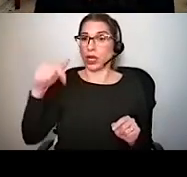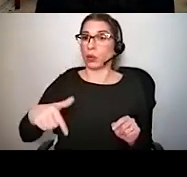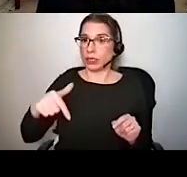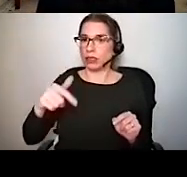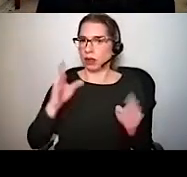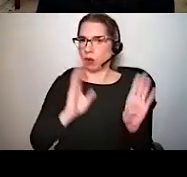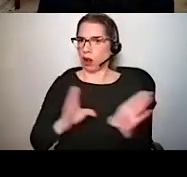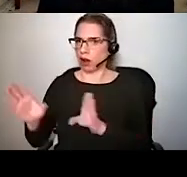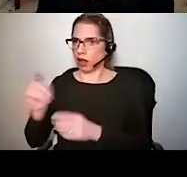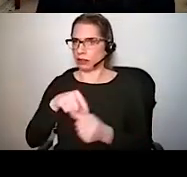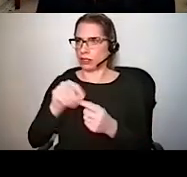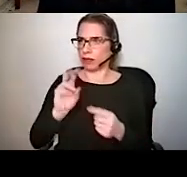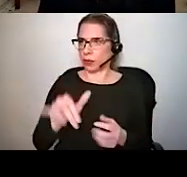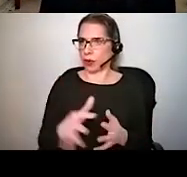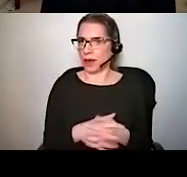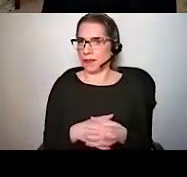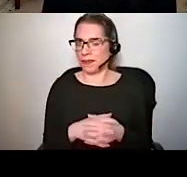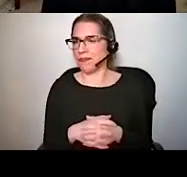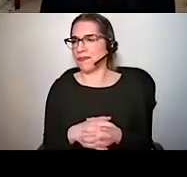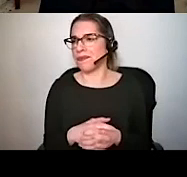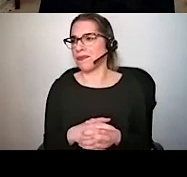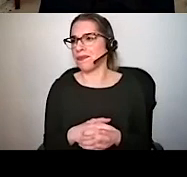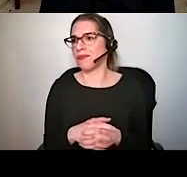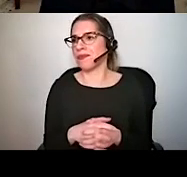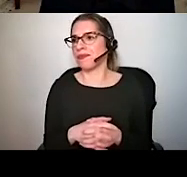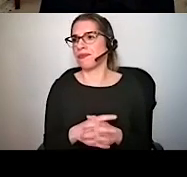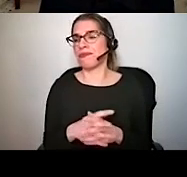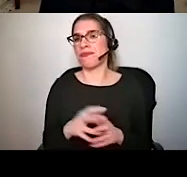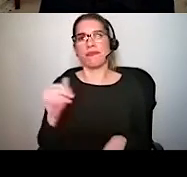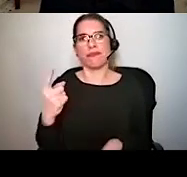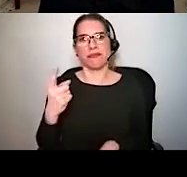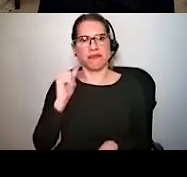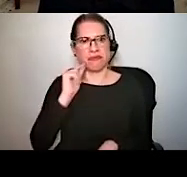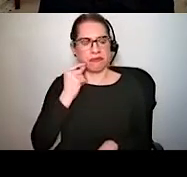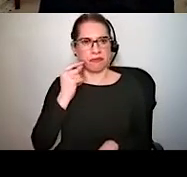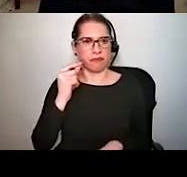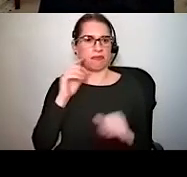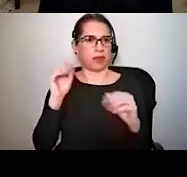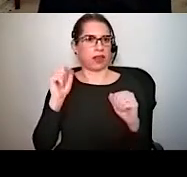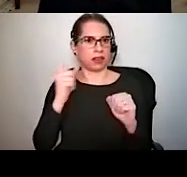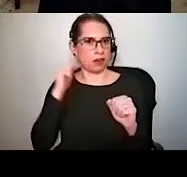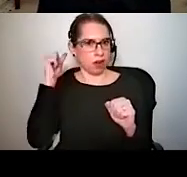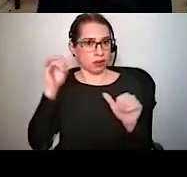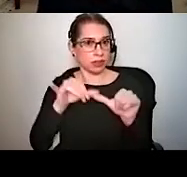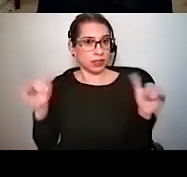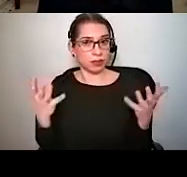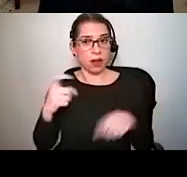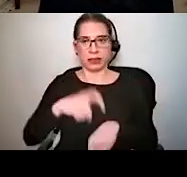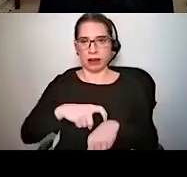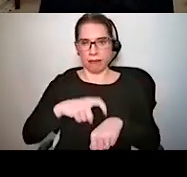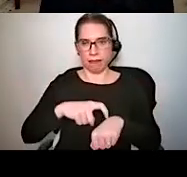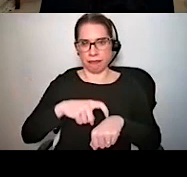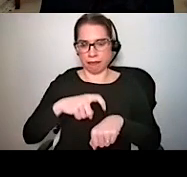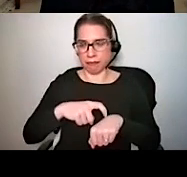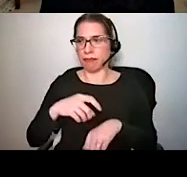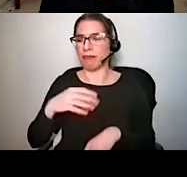Another aspect of the auditory system that's pretty phenomenal is timing. So in the next few slides we're going to look at a few